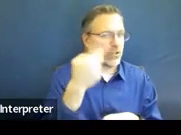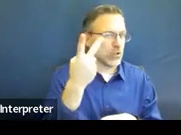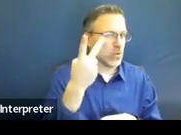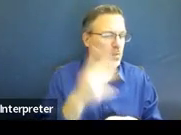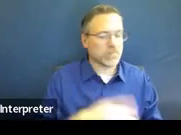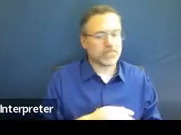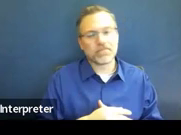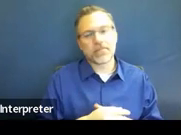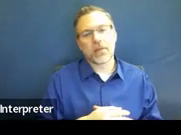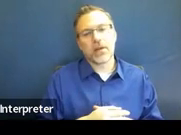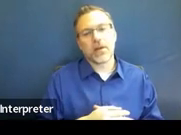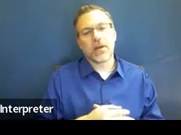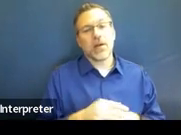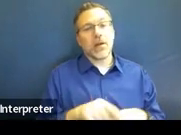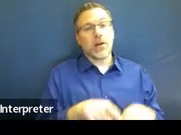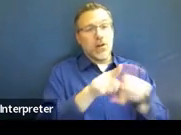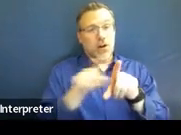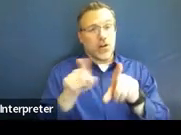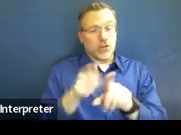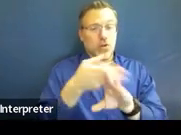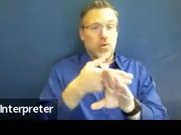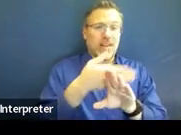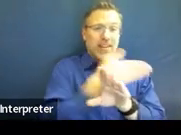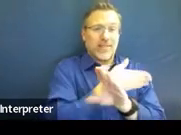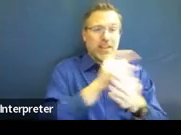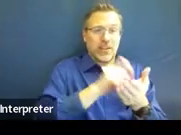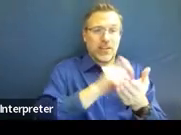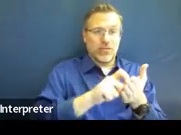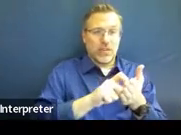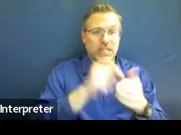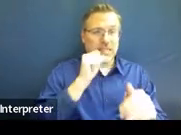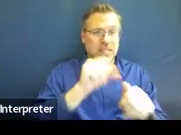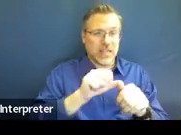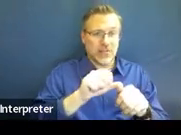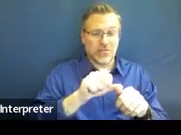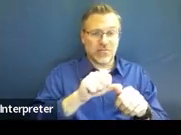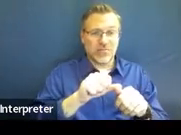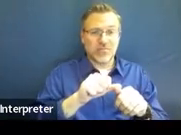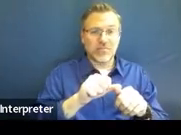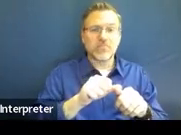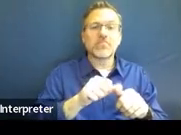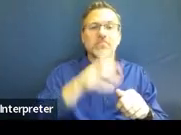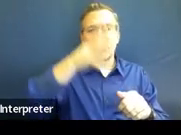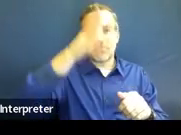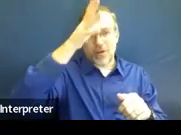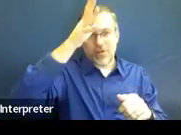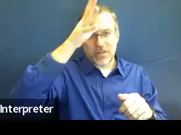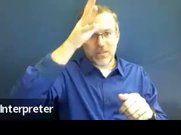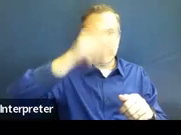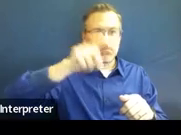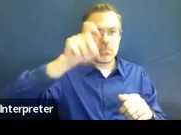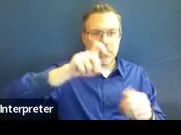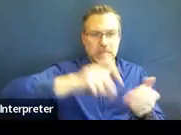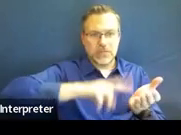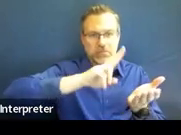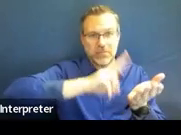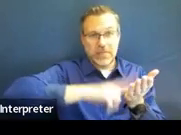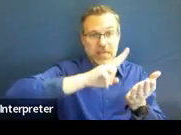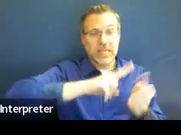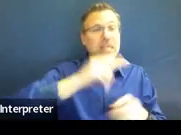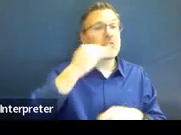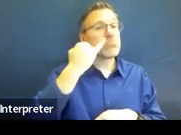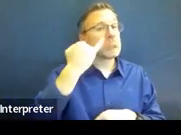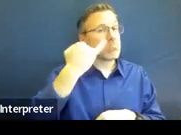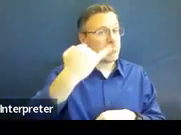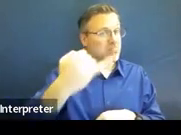And then also on the advanced written notice, this is where you would have the parents sign if you were not able to